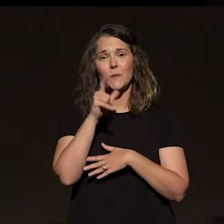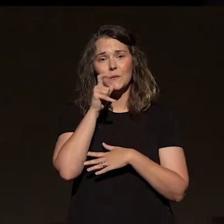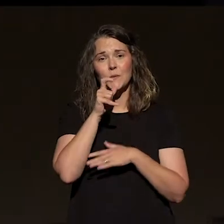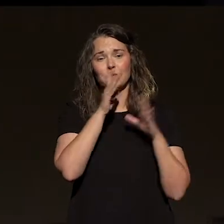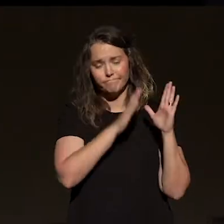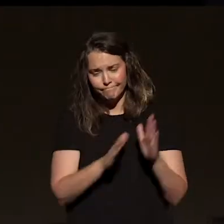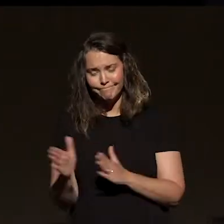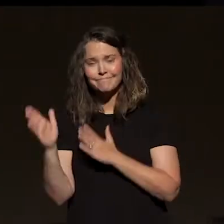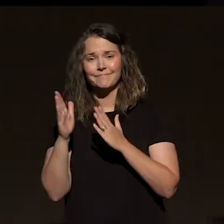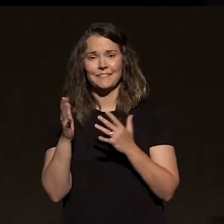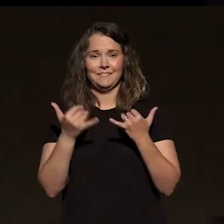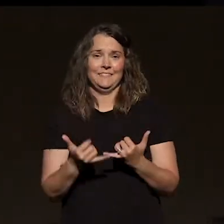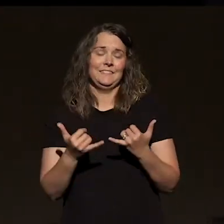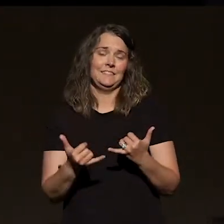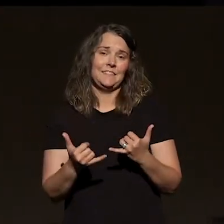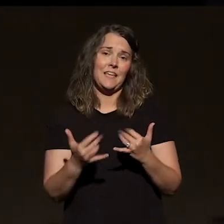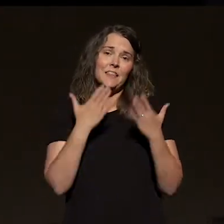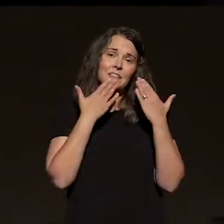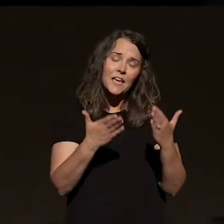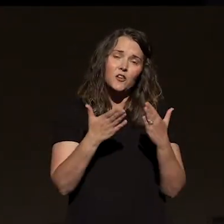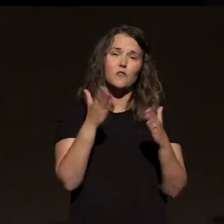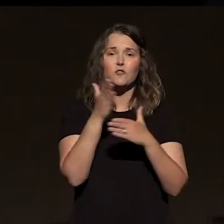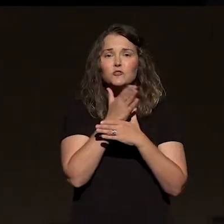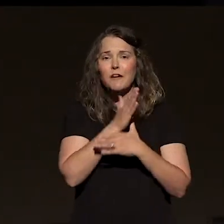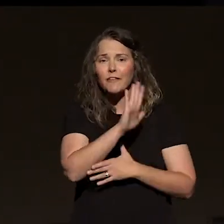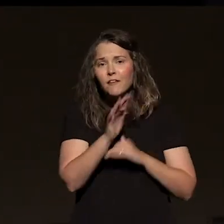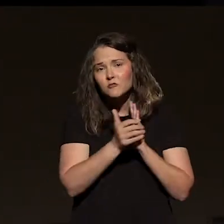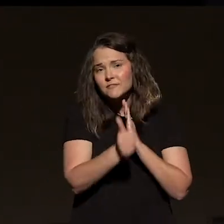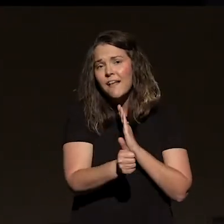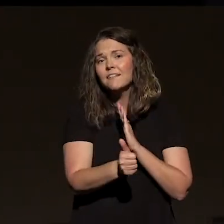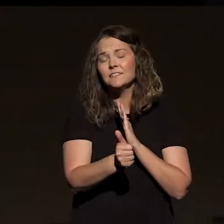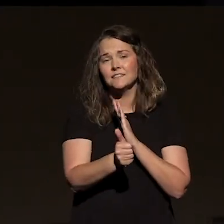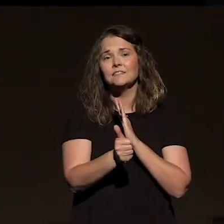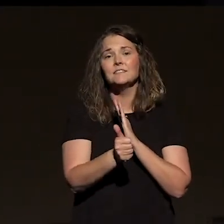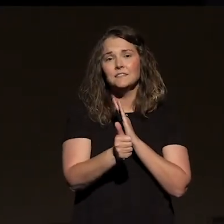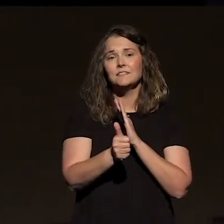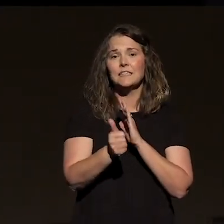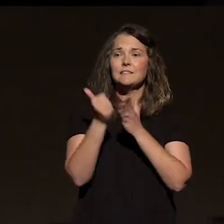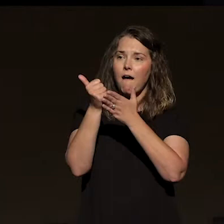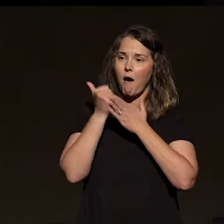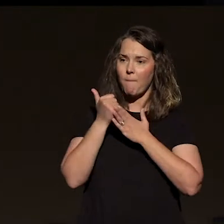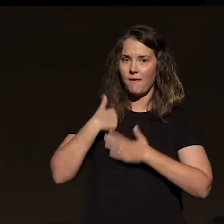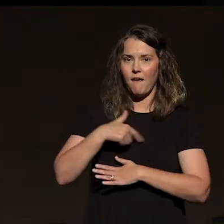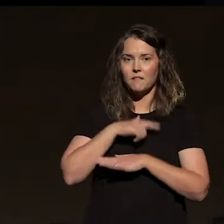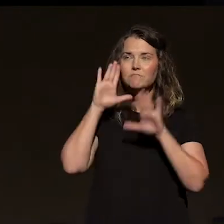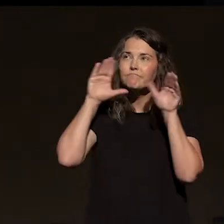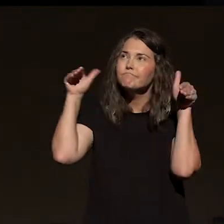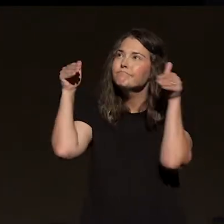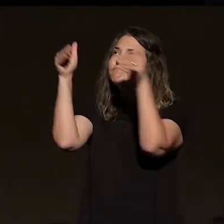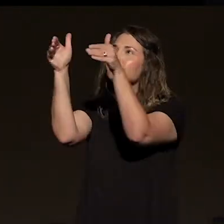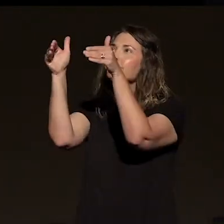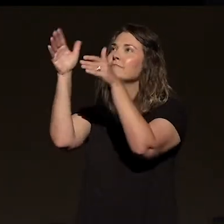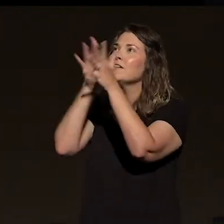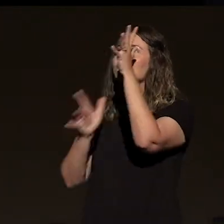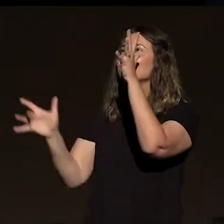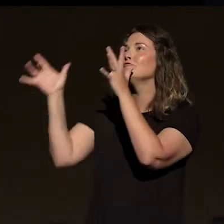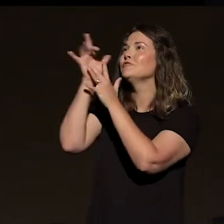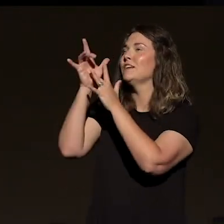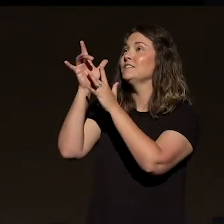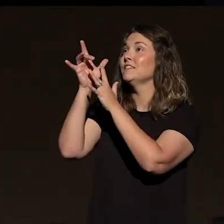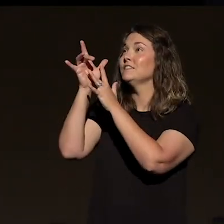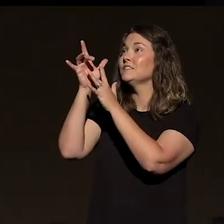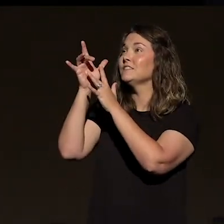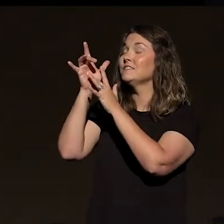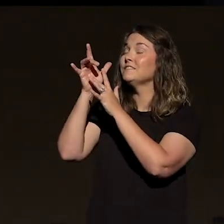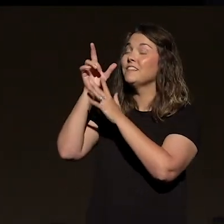second to say thank you. They're sharing their talents, their gifts with us, and it's helping us to stay focused and centered on Jesus. The nearness of the